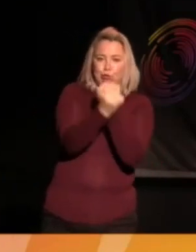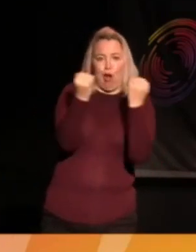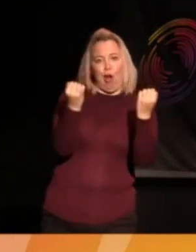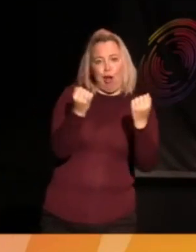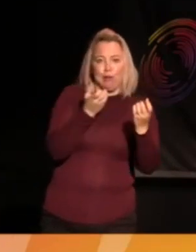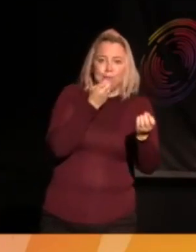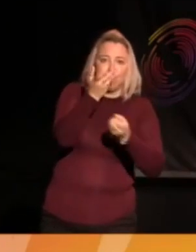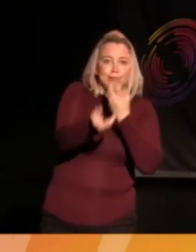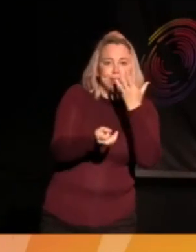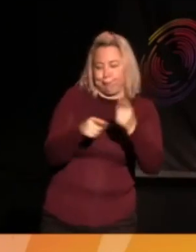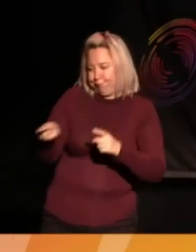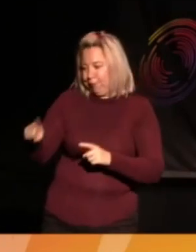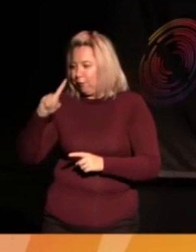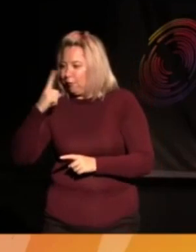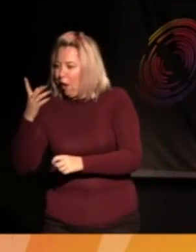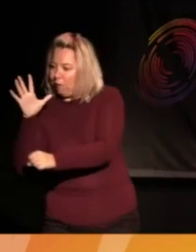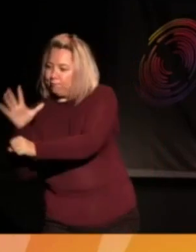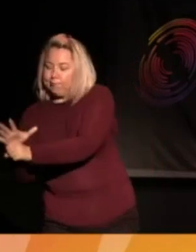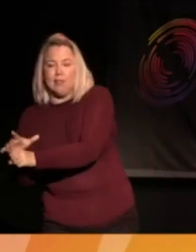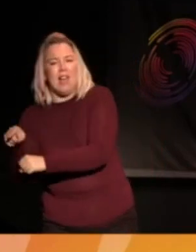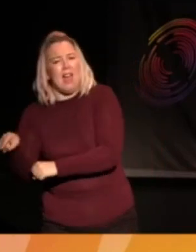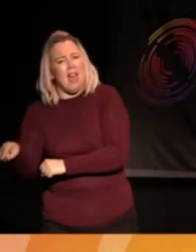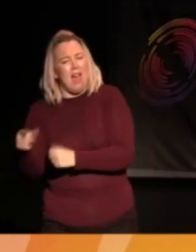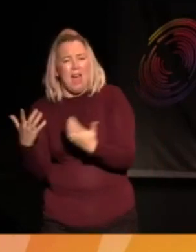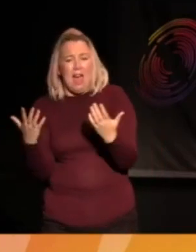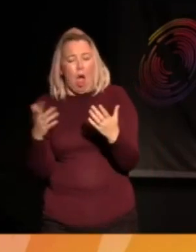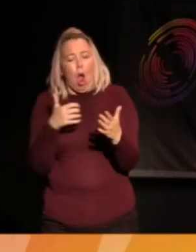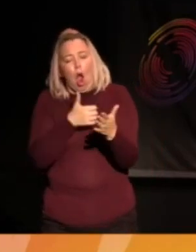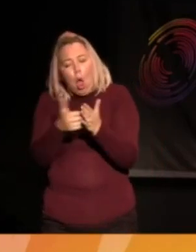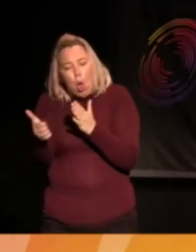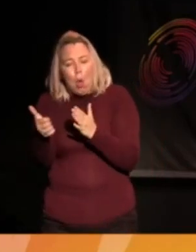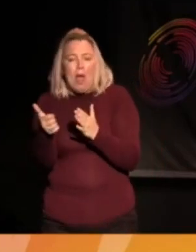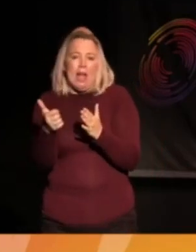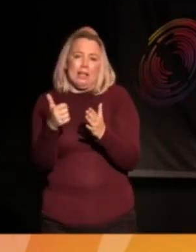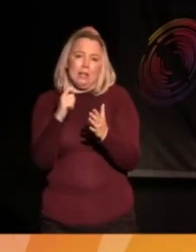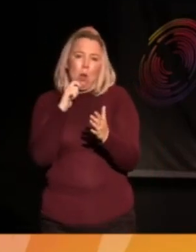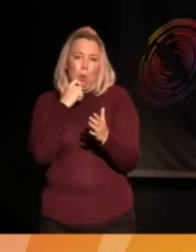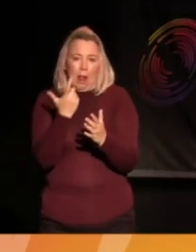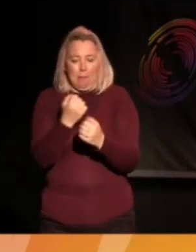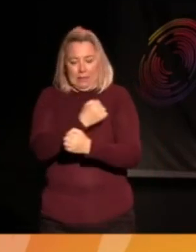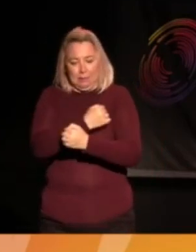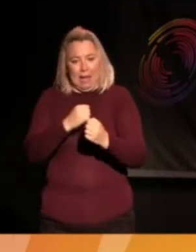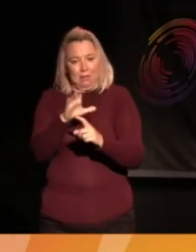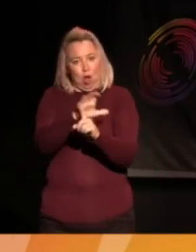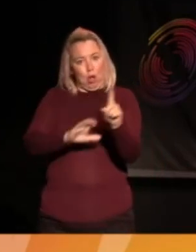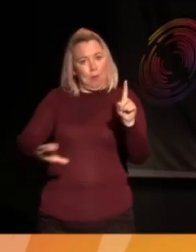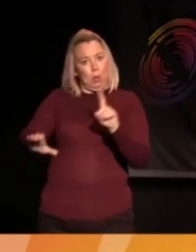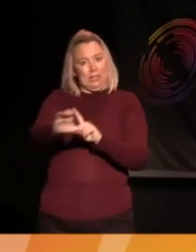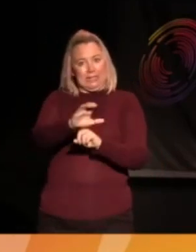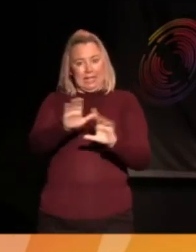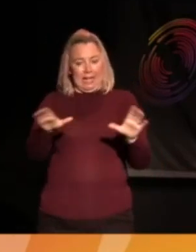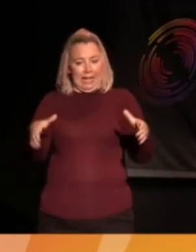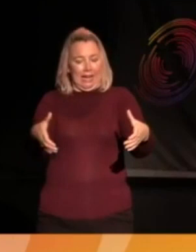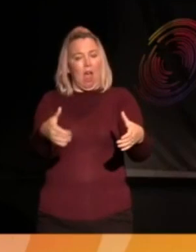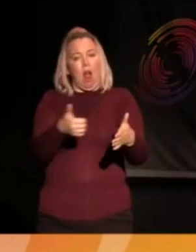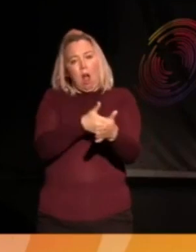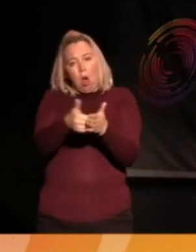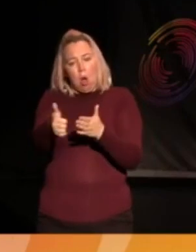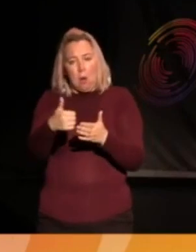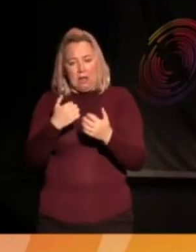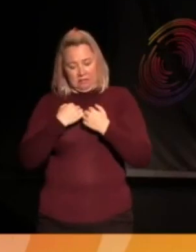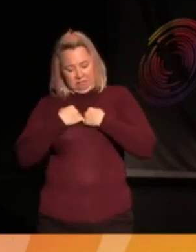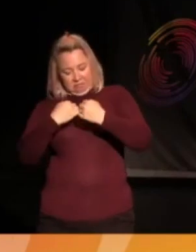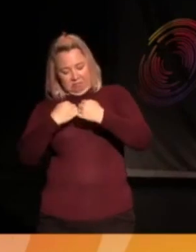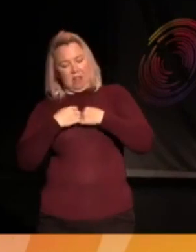is all eradicated and there's just no inequality, there's always going to be a space for community and I think I would always see my role in that and helping to,